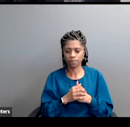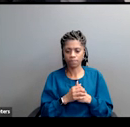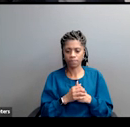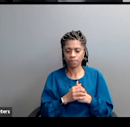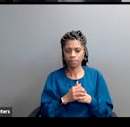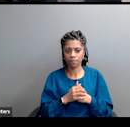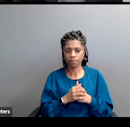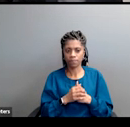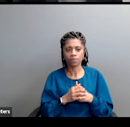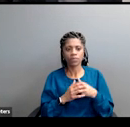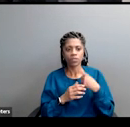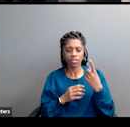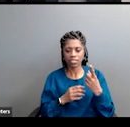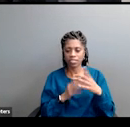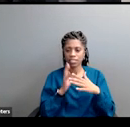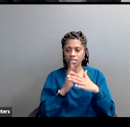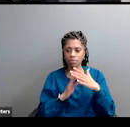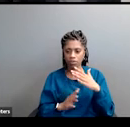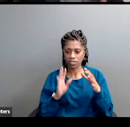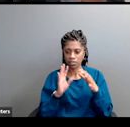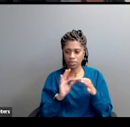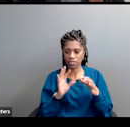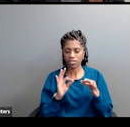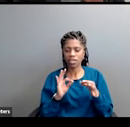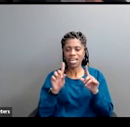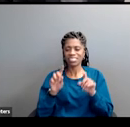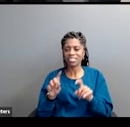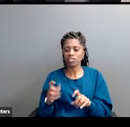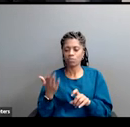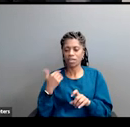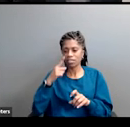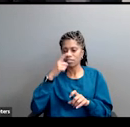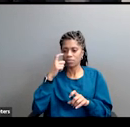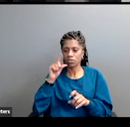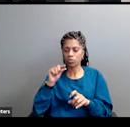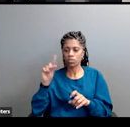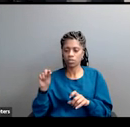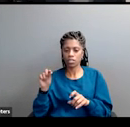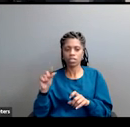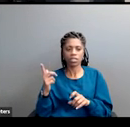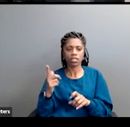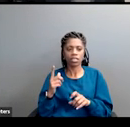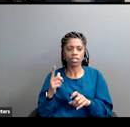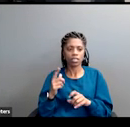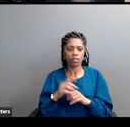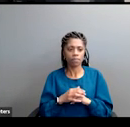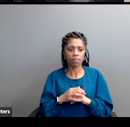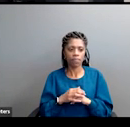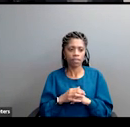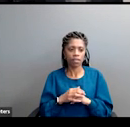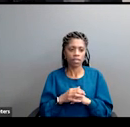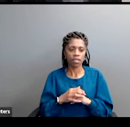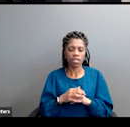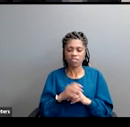Here's an immigration message that I tested summer of 2020. Whether it's from another town or another country, most of us